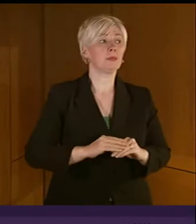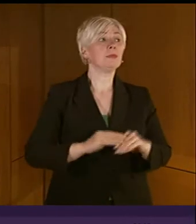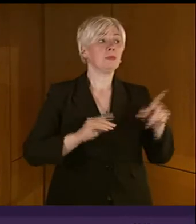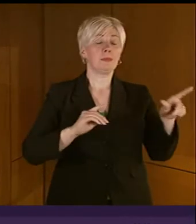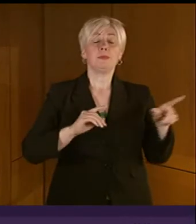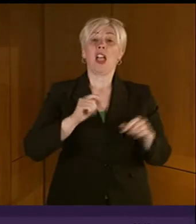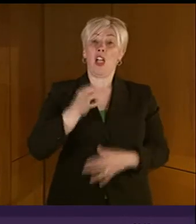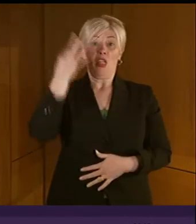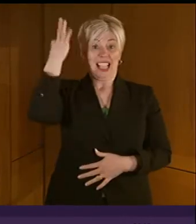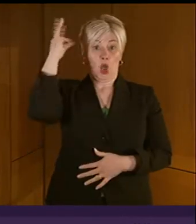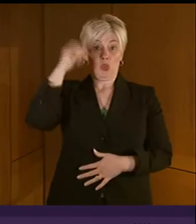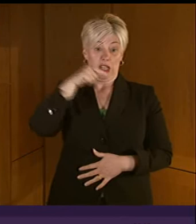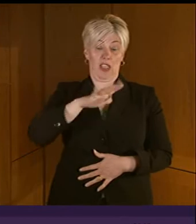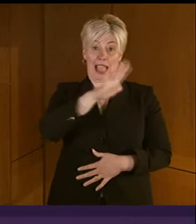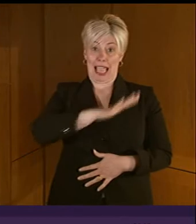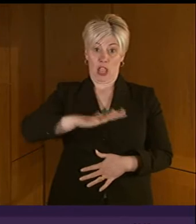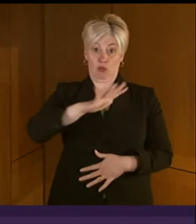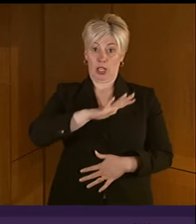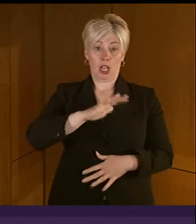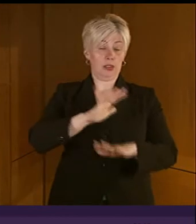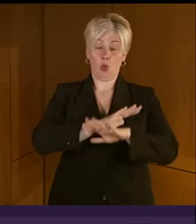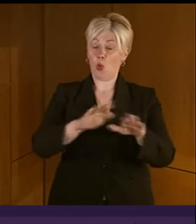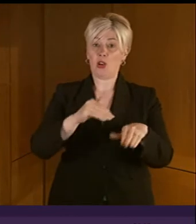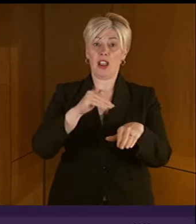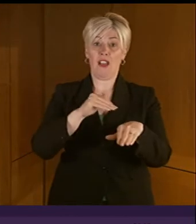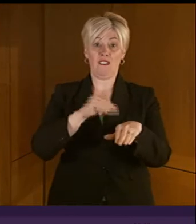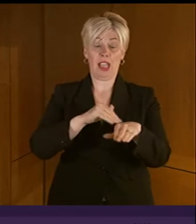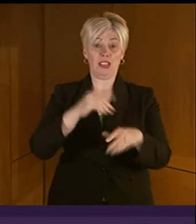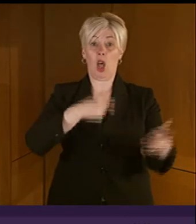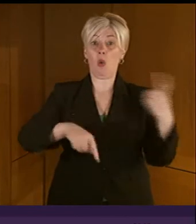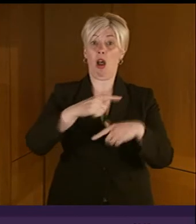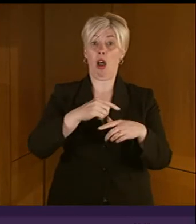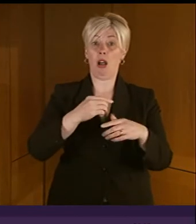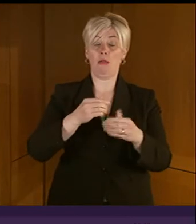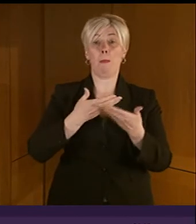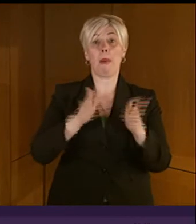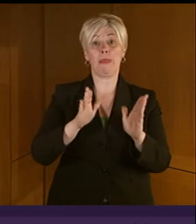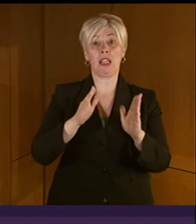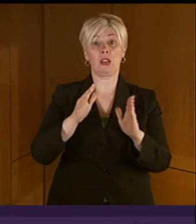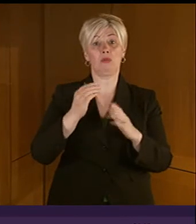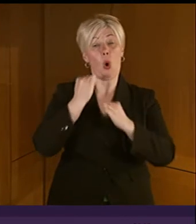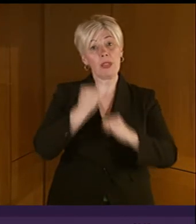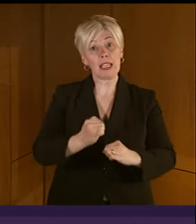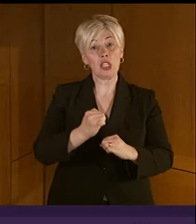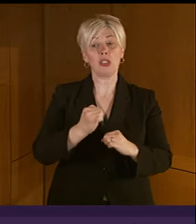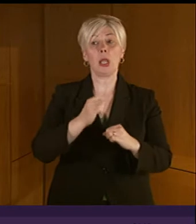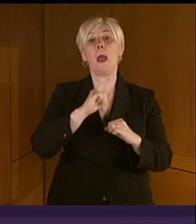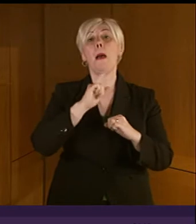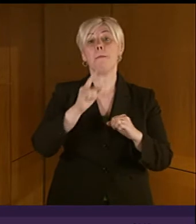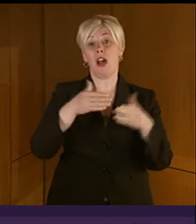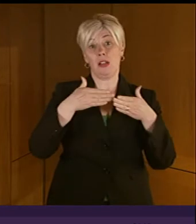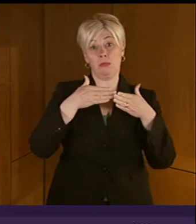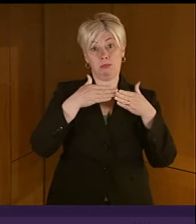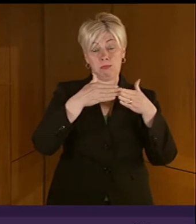Argyll and Butte Council does not affect our own public service obligation routes. We will be increasing frequency on the Glasgow-Tabara